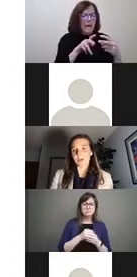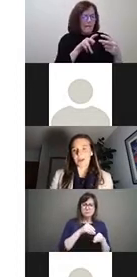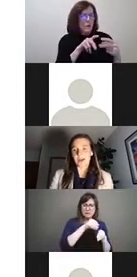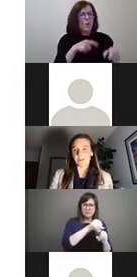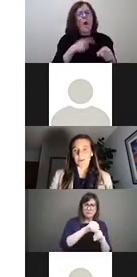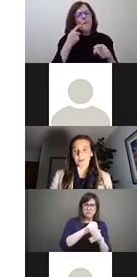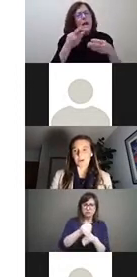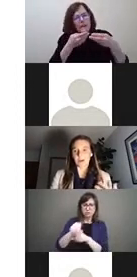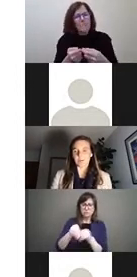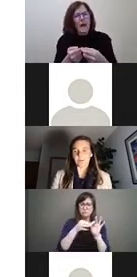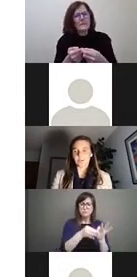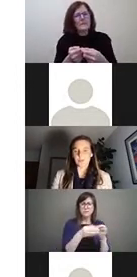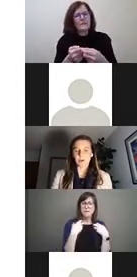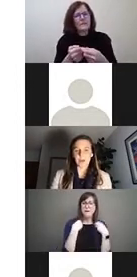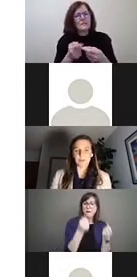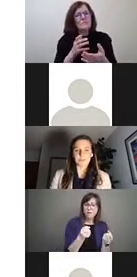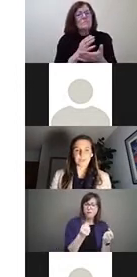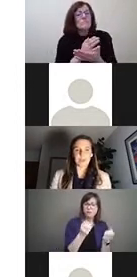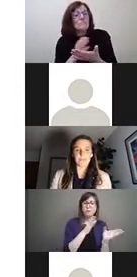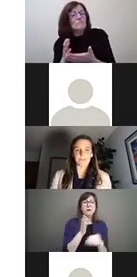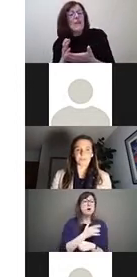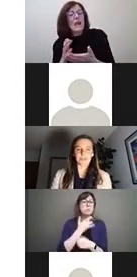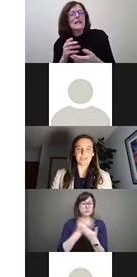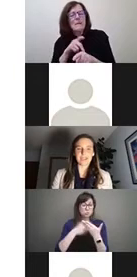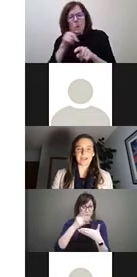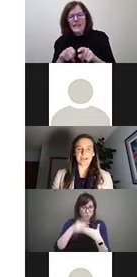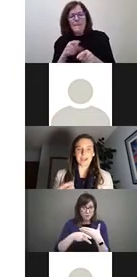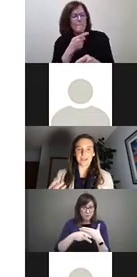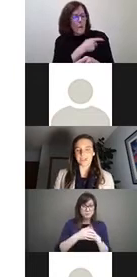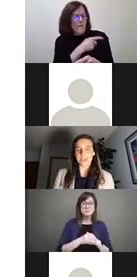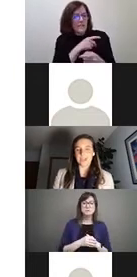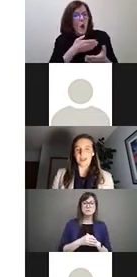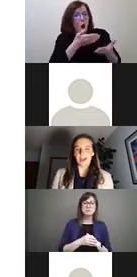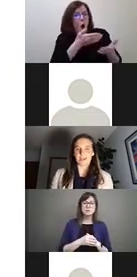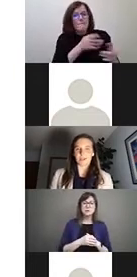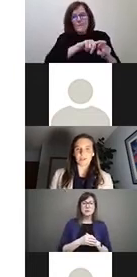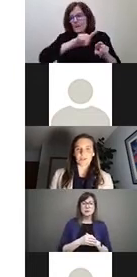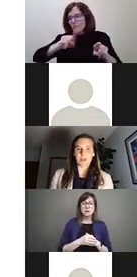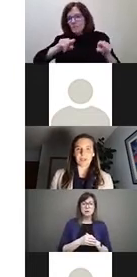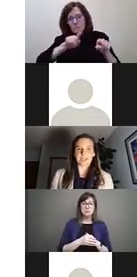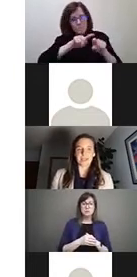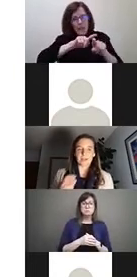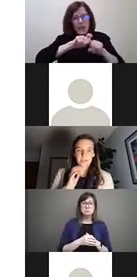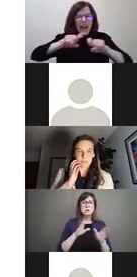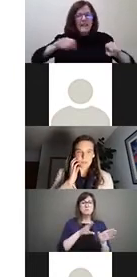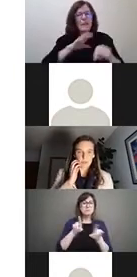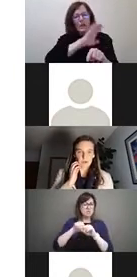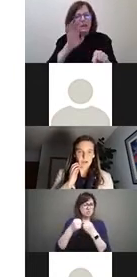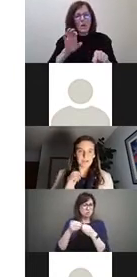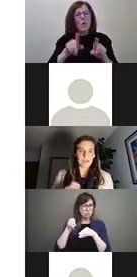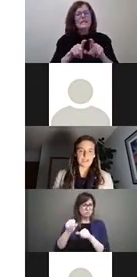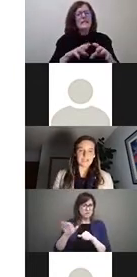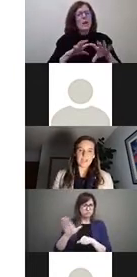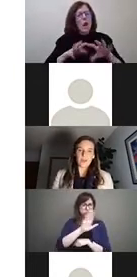health, across provincial programs in Canada and social spending across provincial